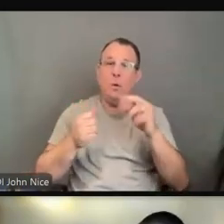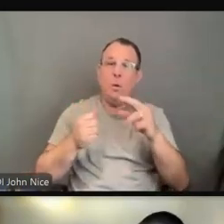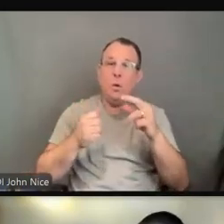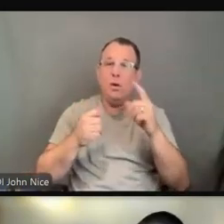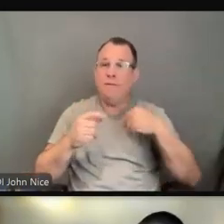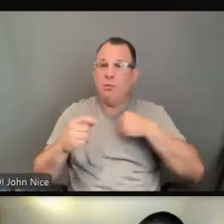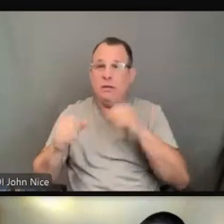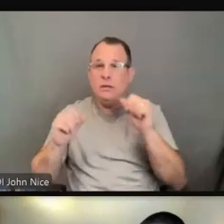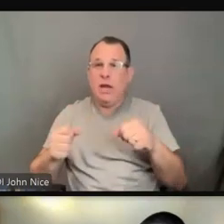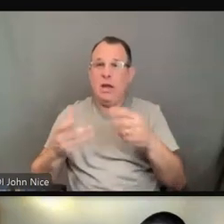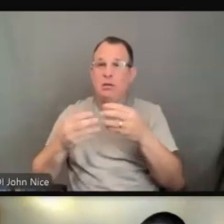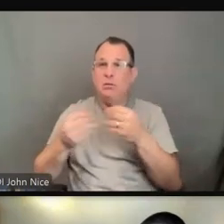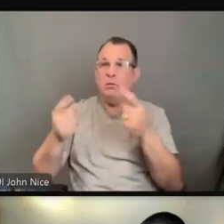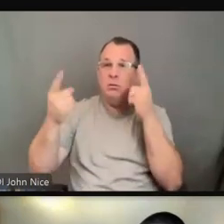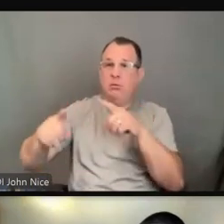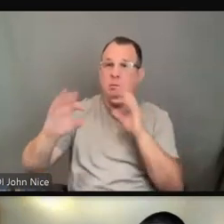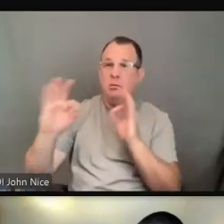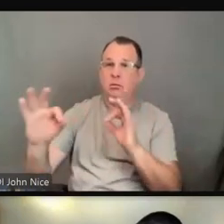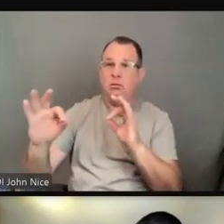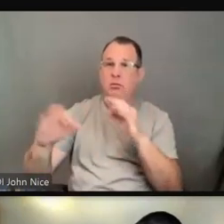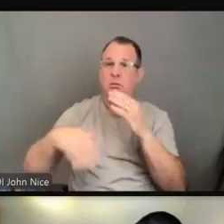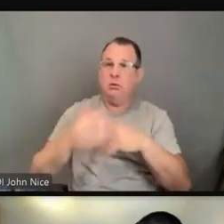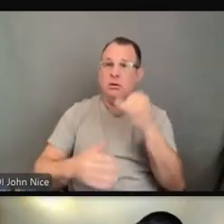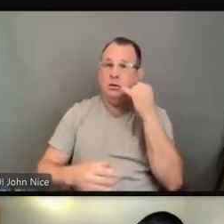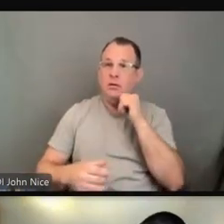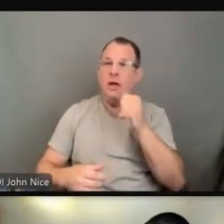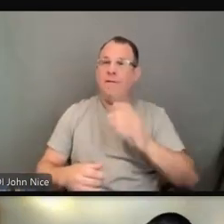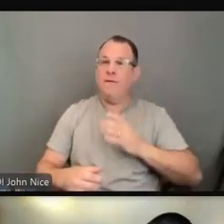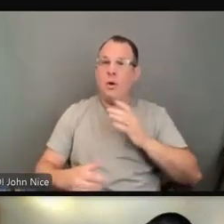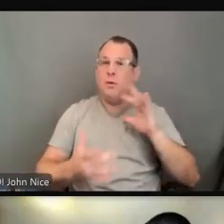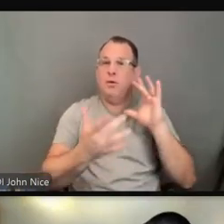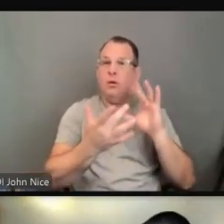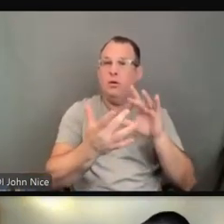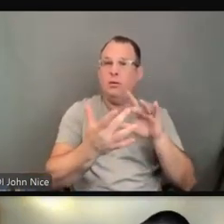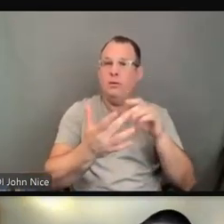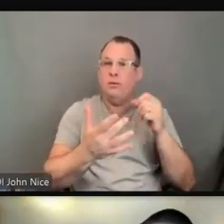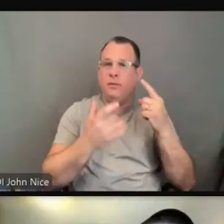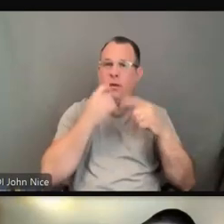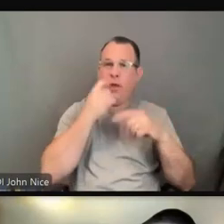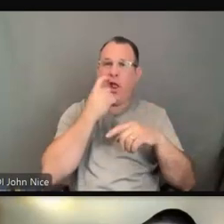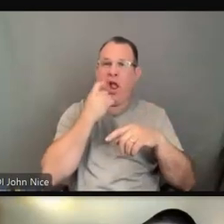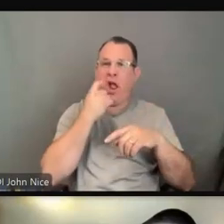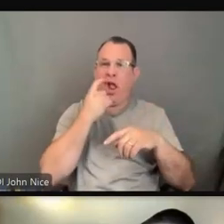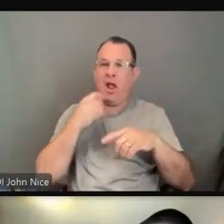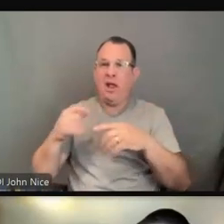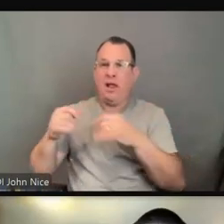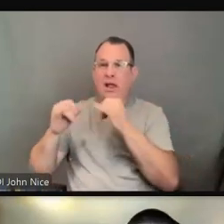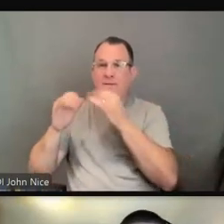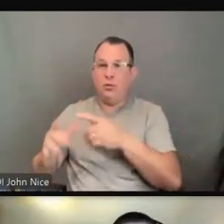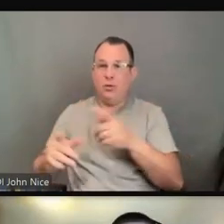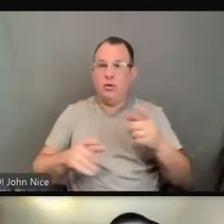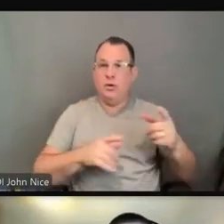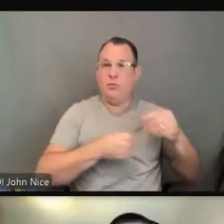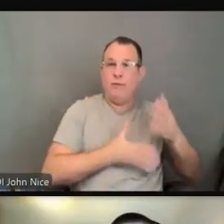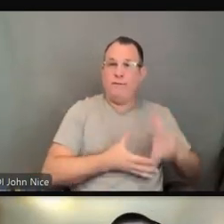we might just informally reach out to both the individual and the provider, and we might just try to bring them